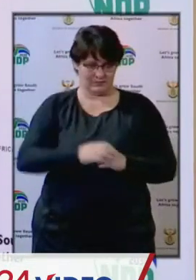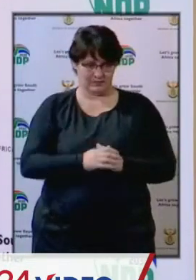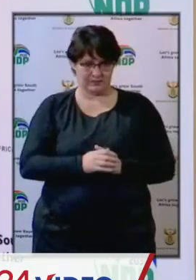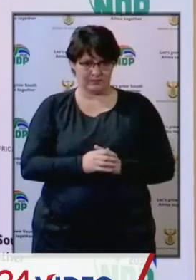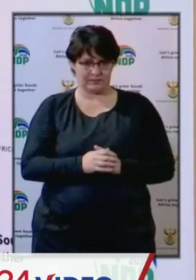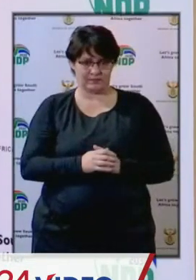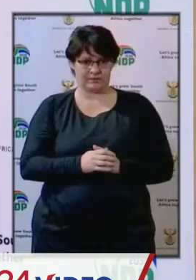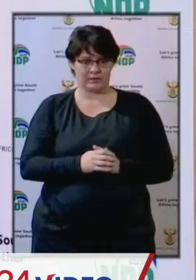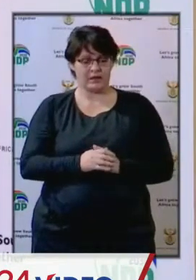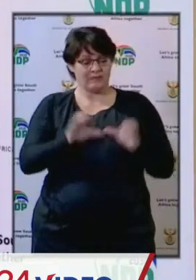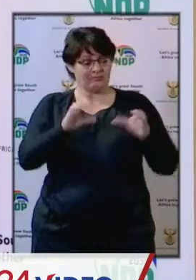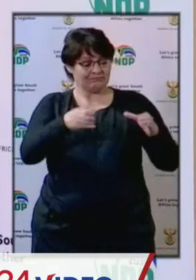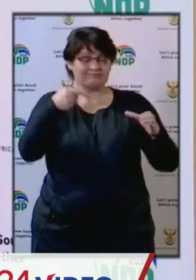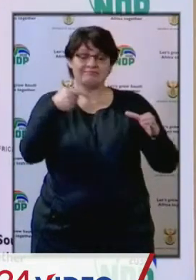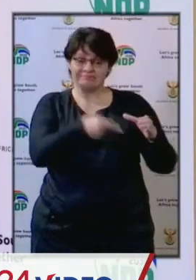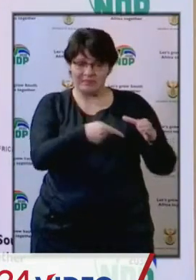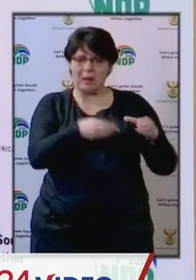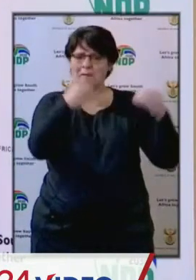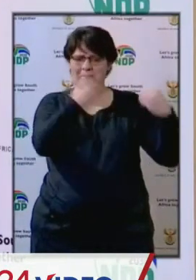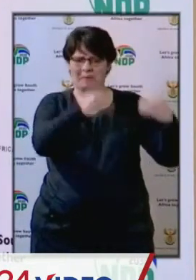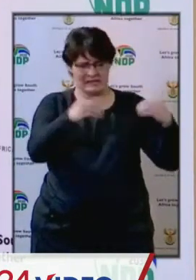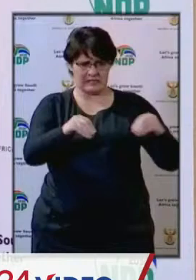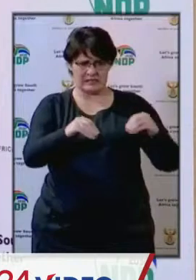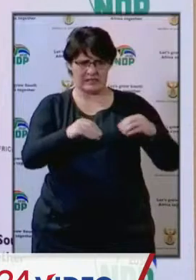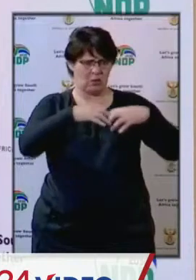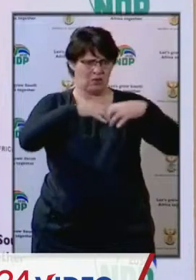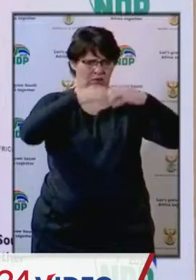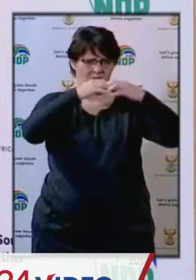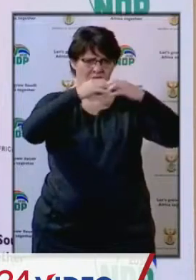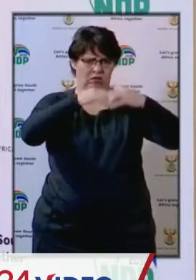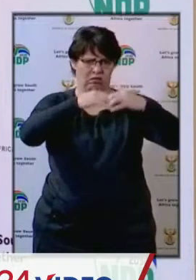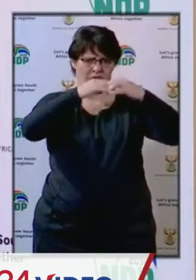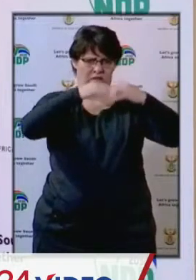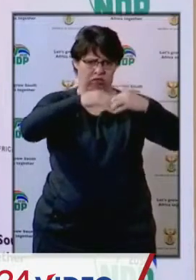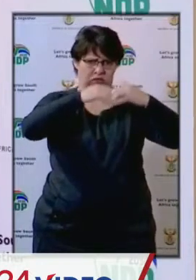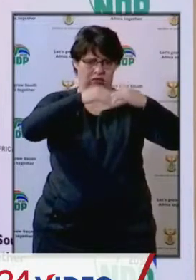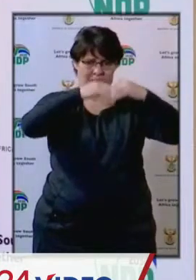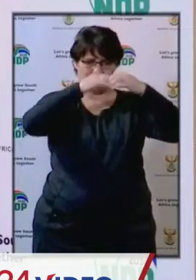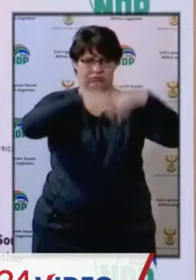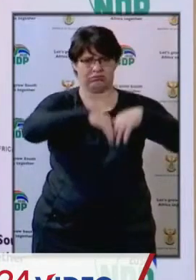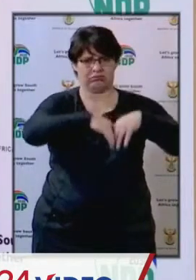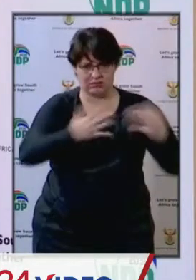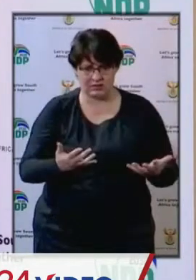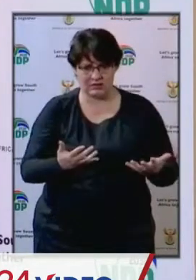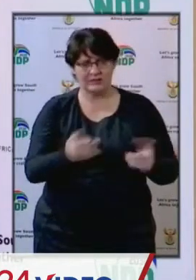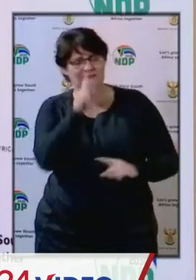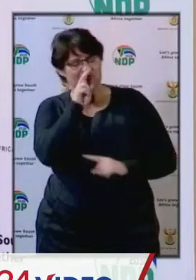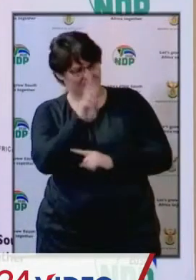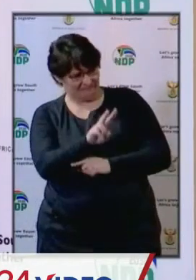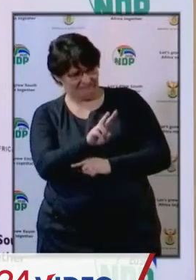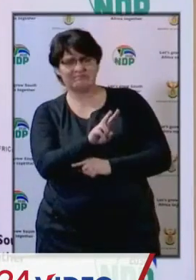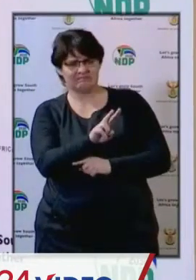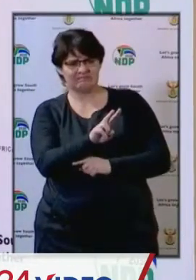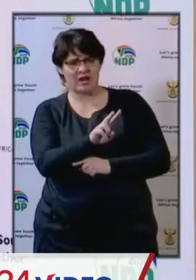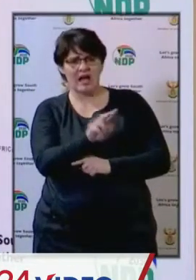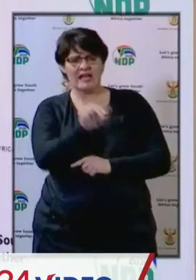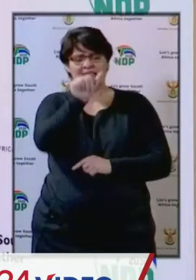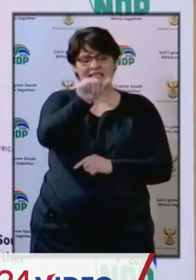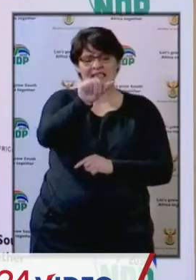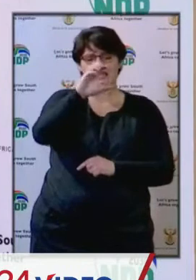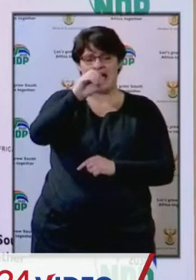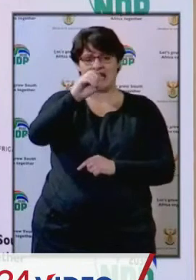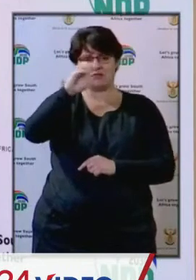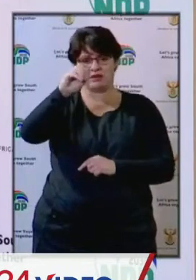many businesses in the sector fighting for survival, and our projections showed that almost 600